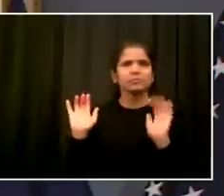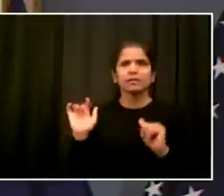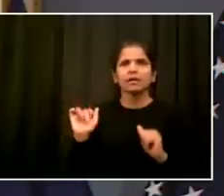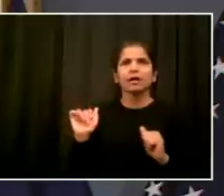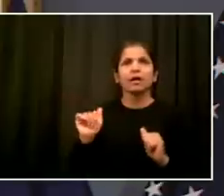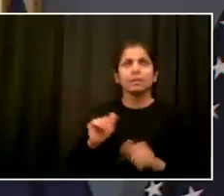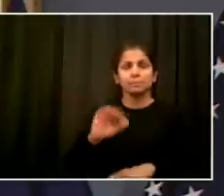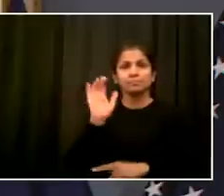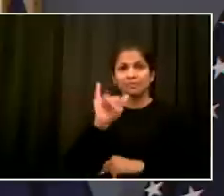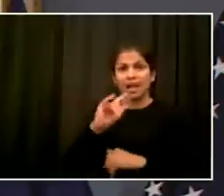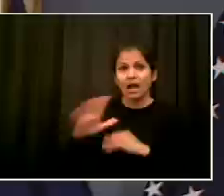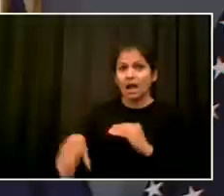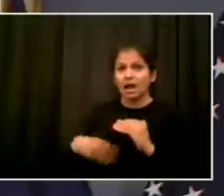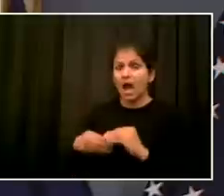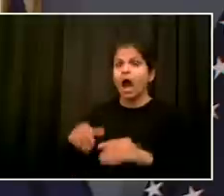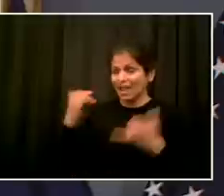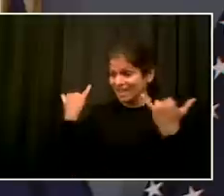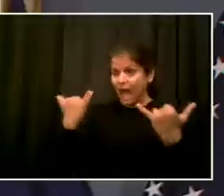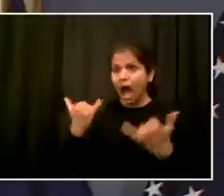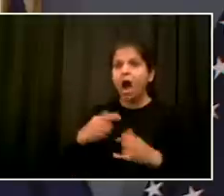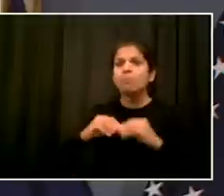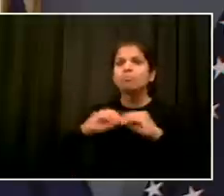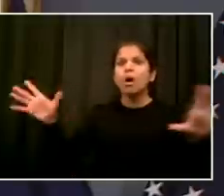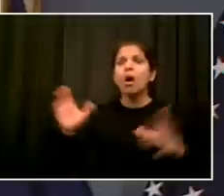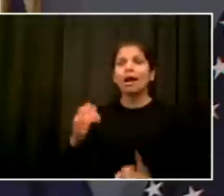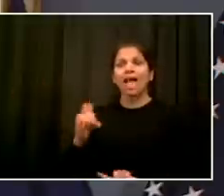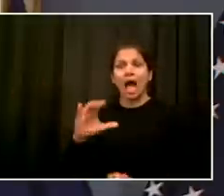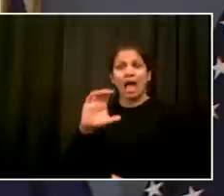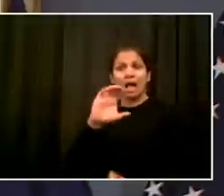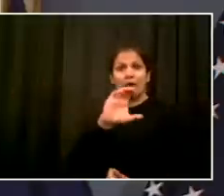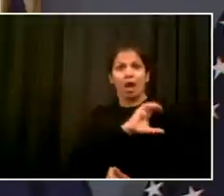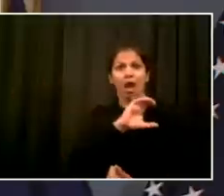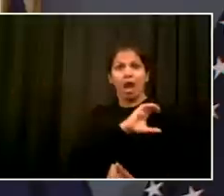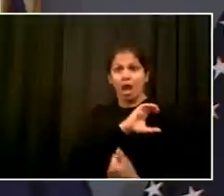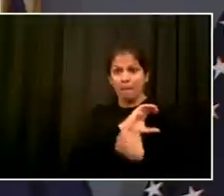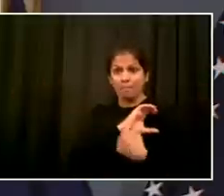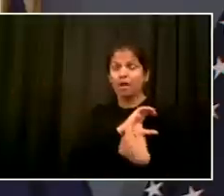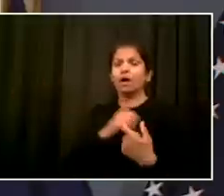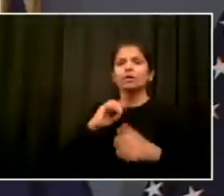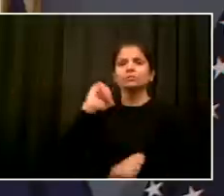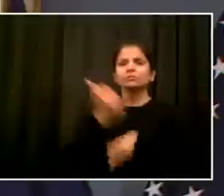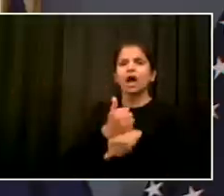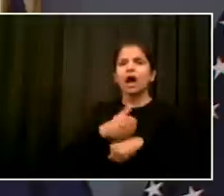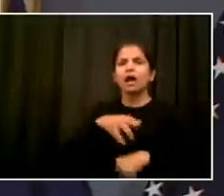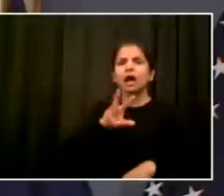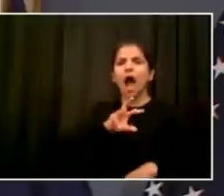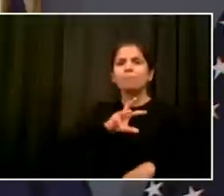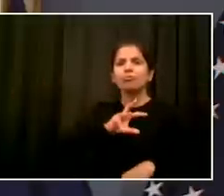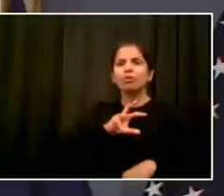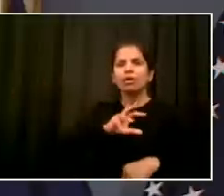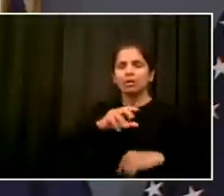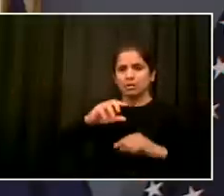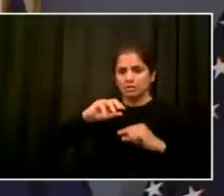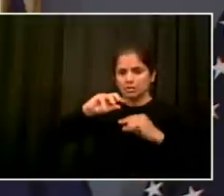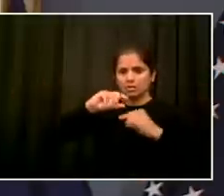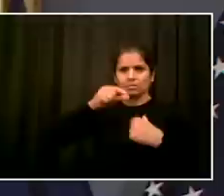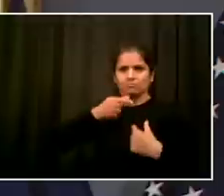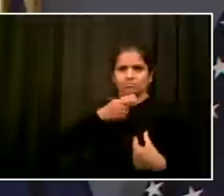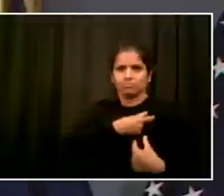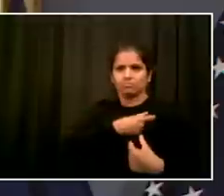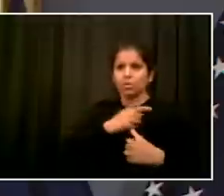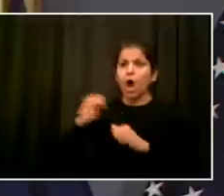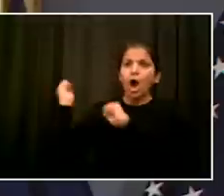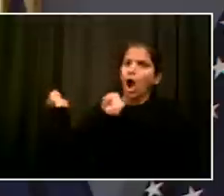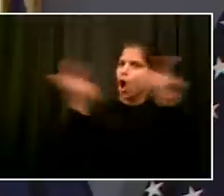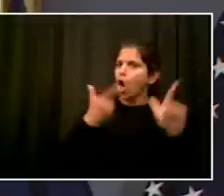hard-won victories, and we will do many, many more. On your question about last night, I'm very clear. I do not